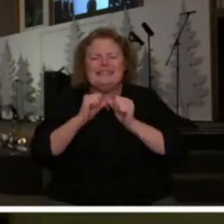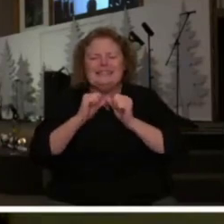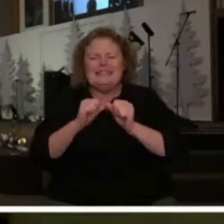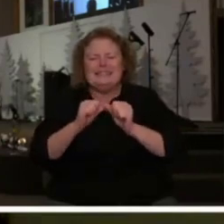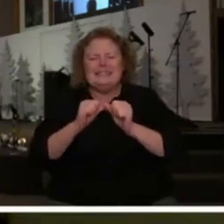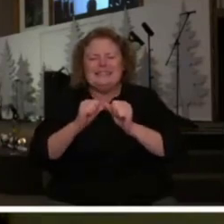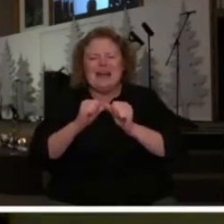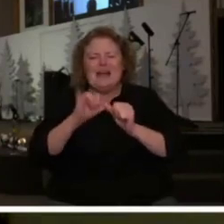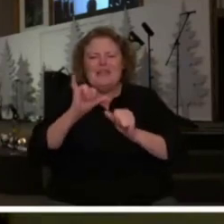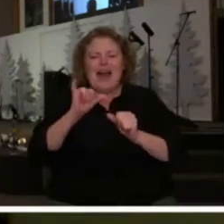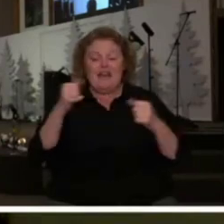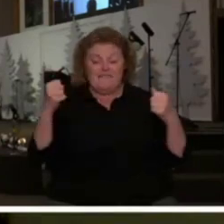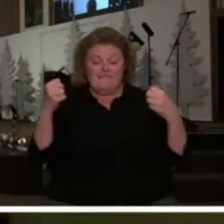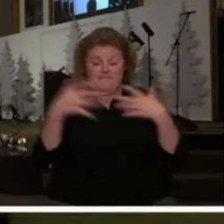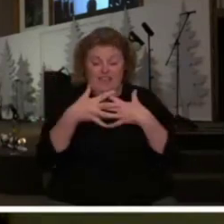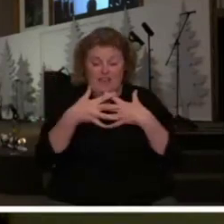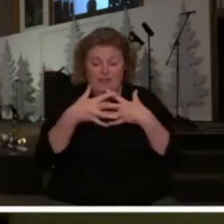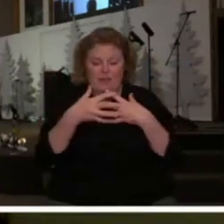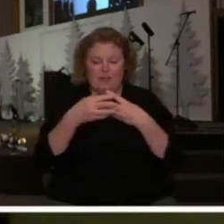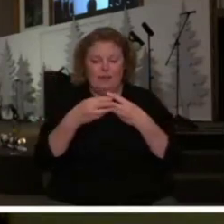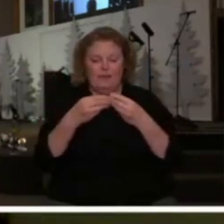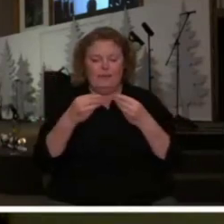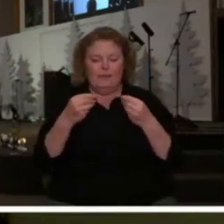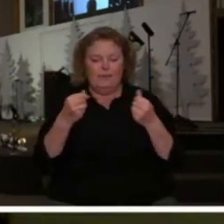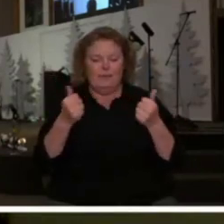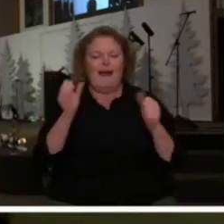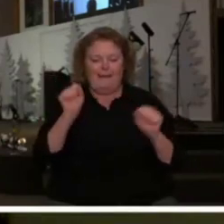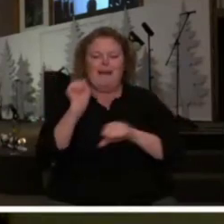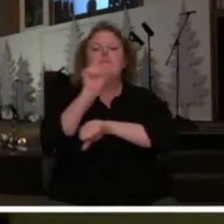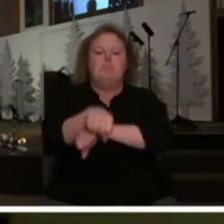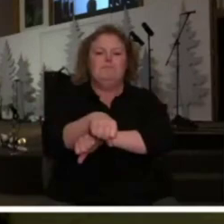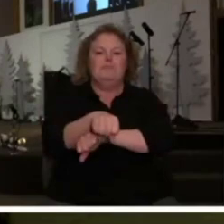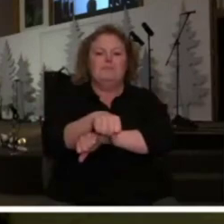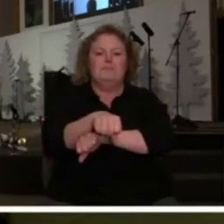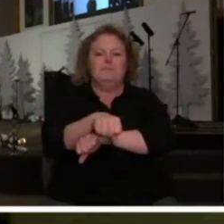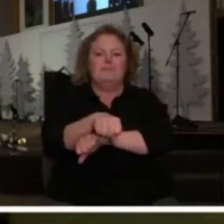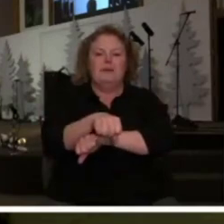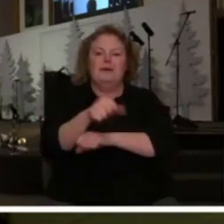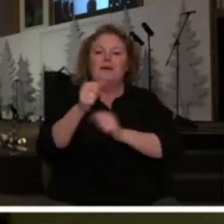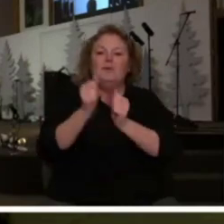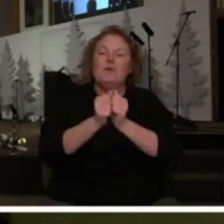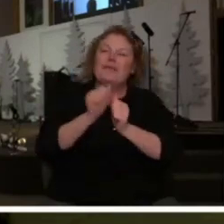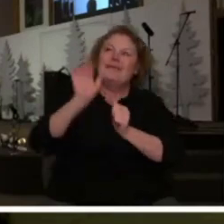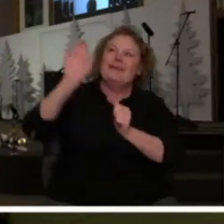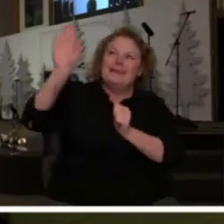that that which you fear you will overcome to the power of our God